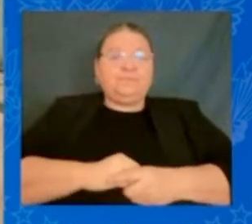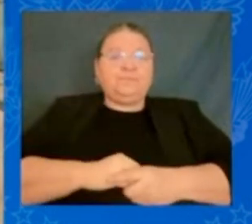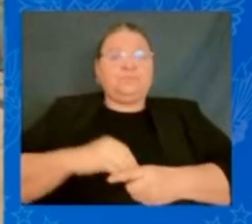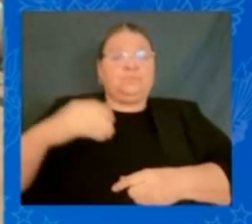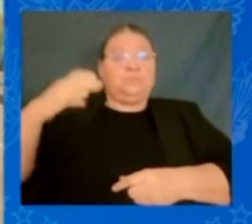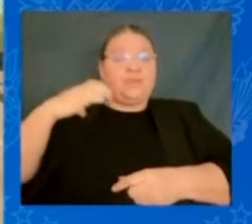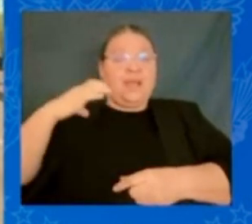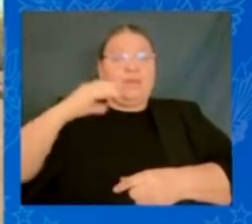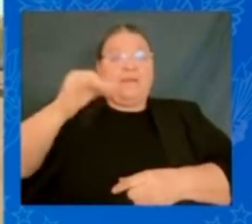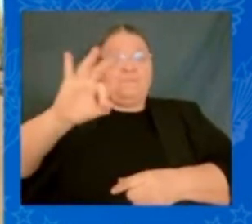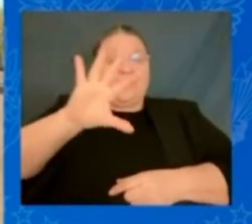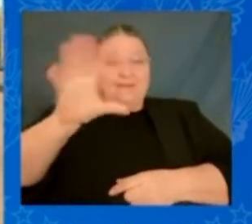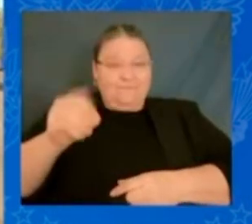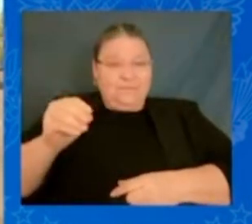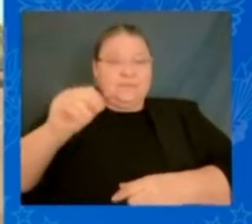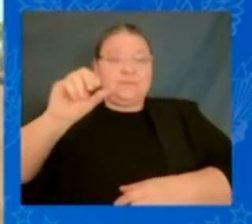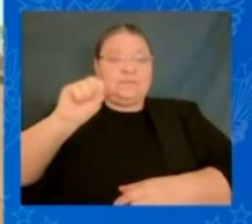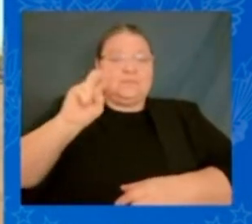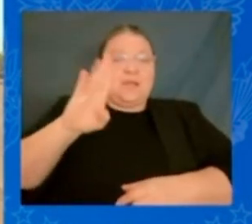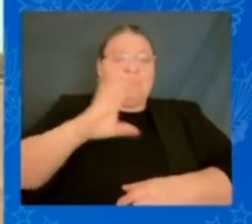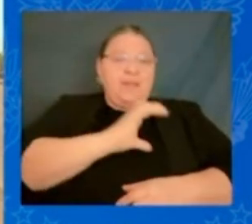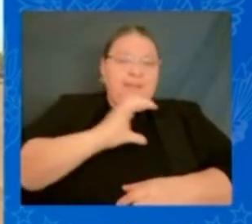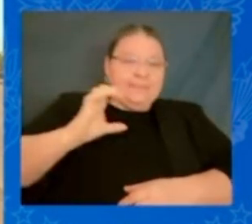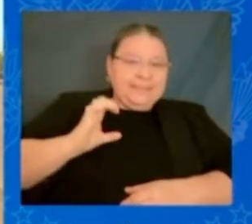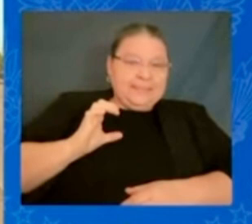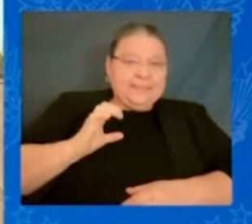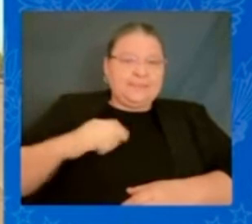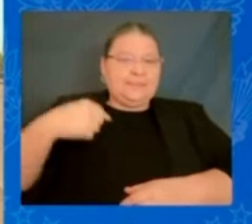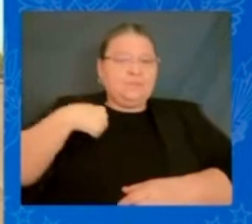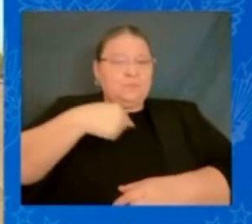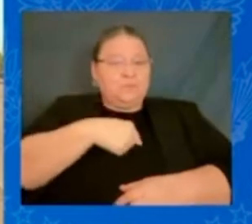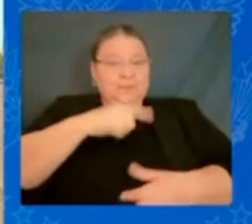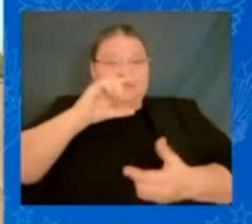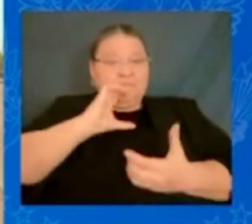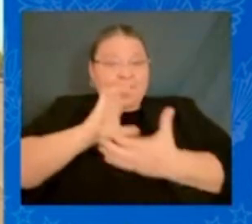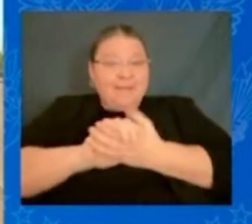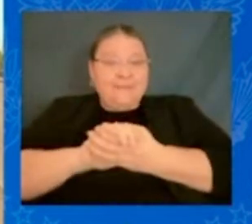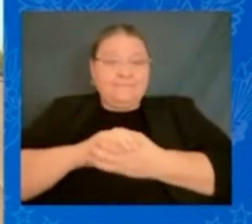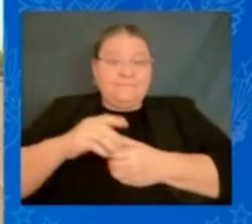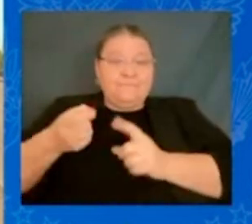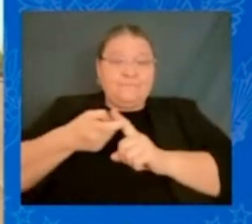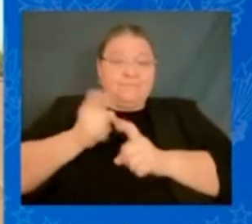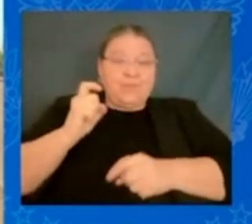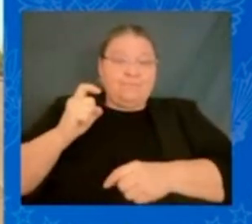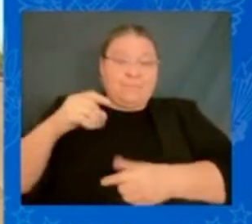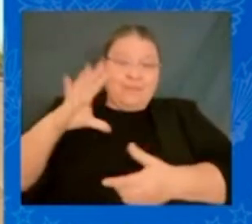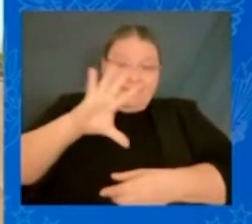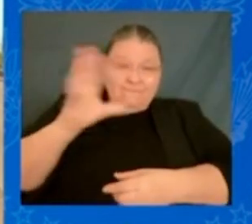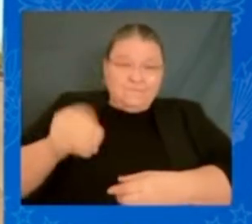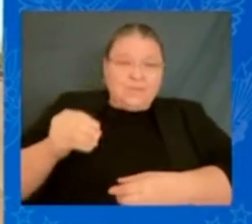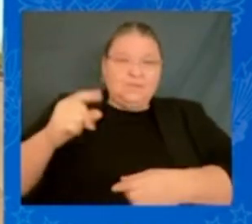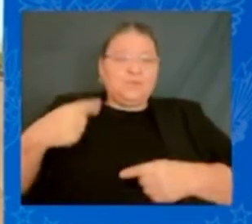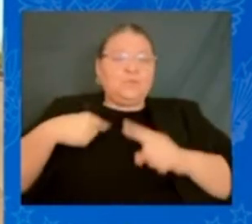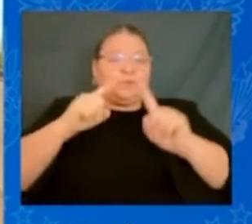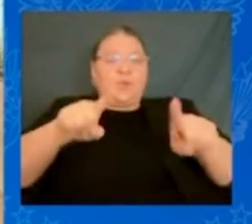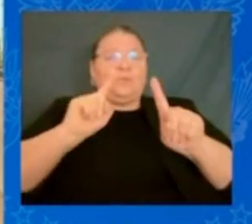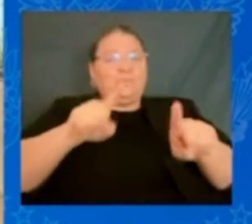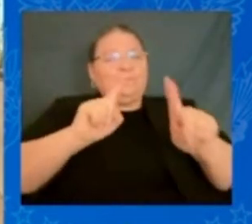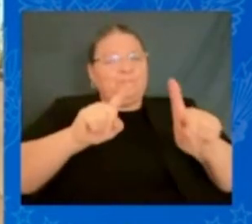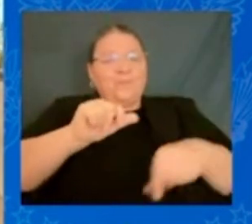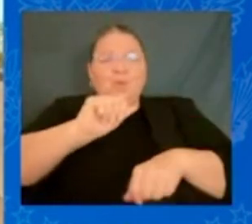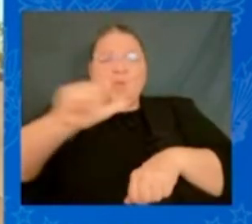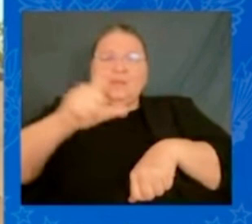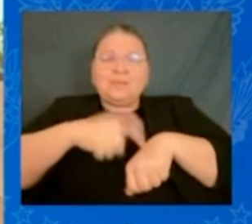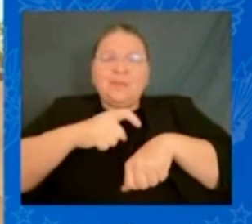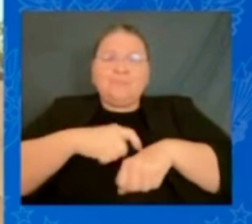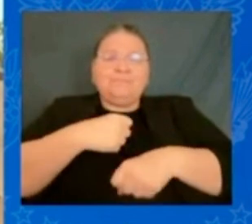And we've invested — my wife just got back from Zambia and Namibia. She's there all the time. We just made sure we have billions of